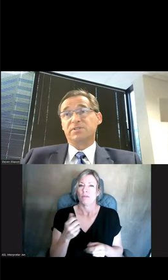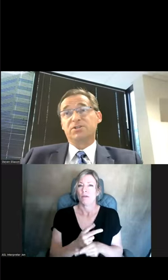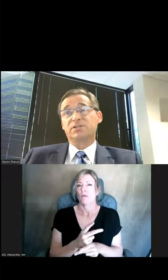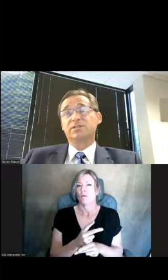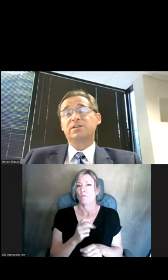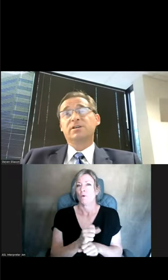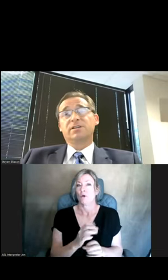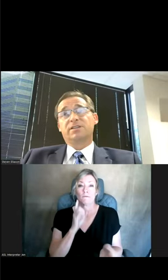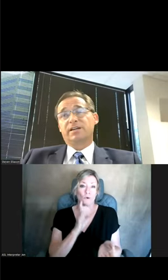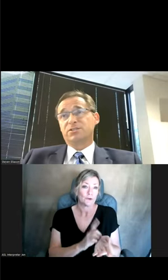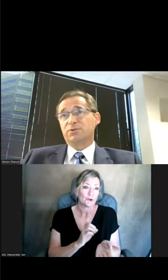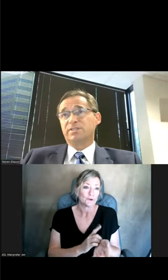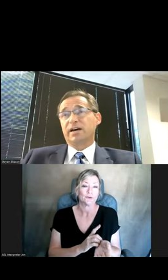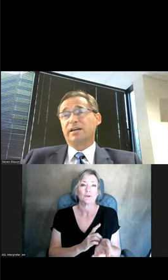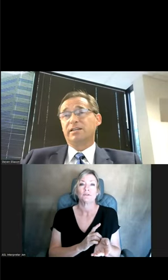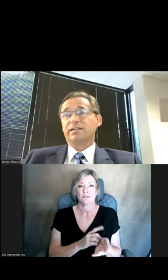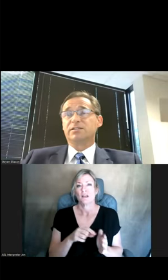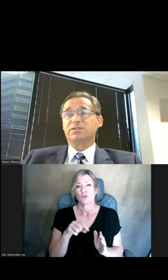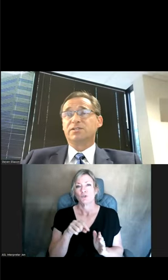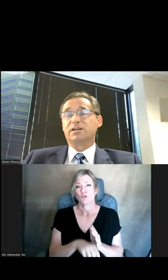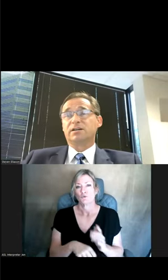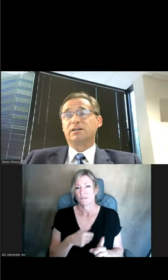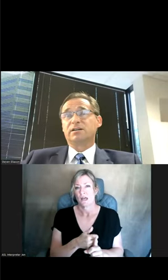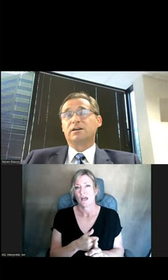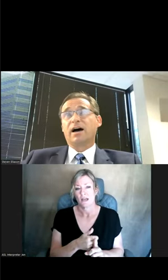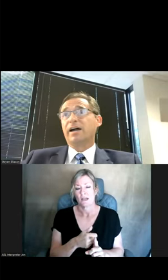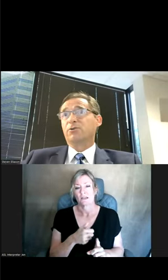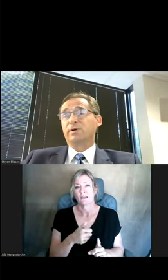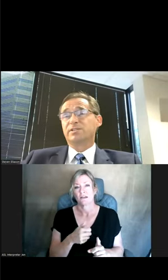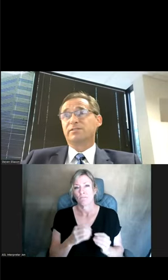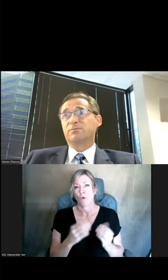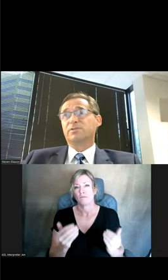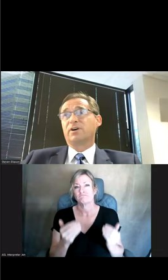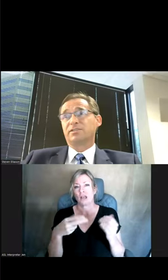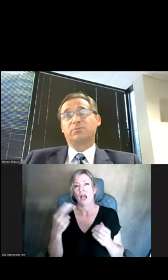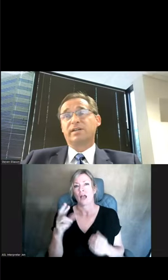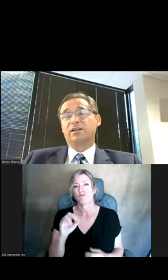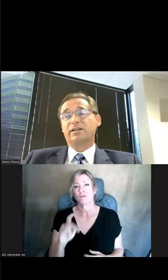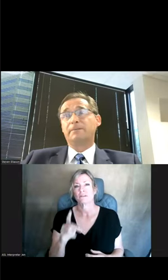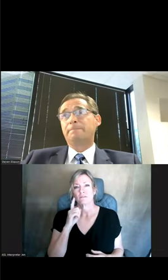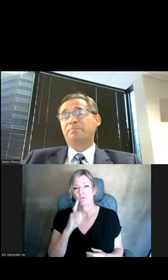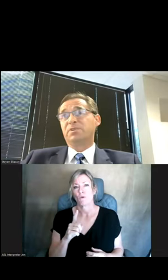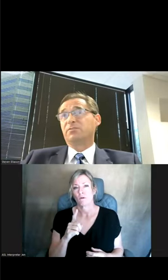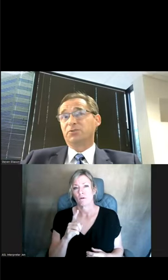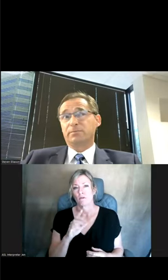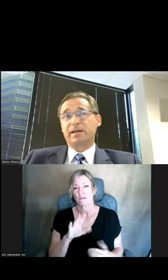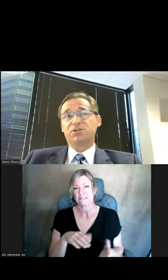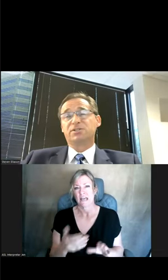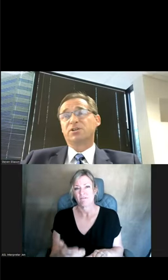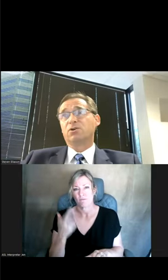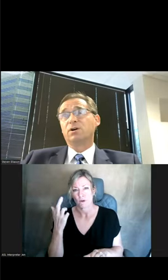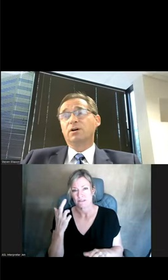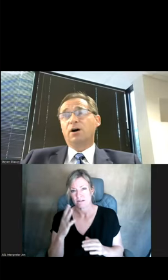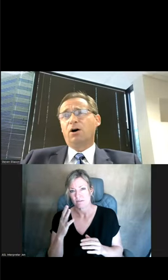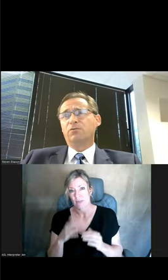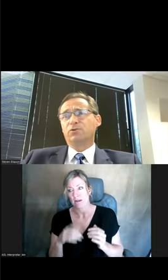physicians, that suicide is a higher risk in terms of causes of mortality than for their patients.